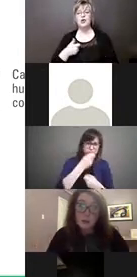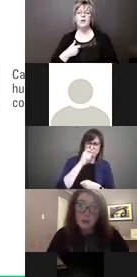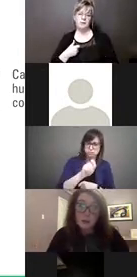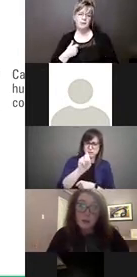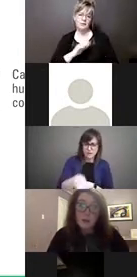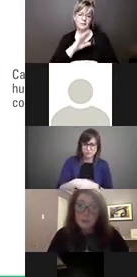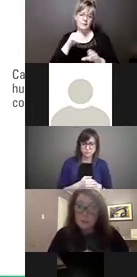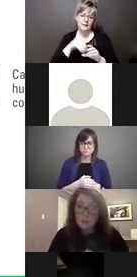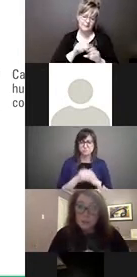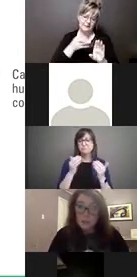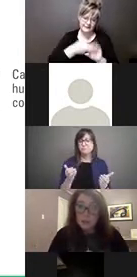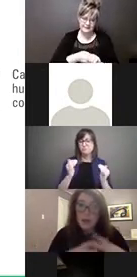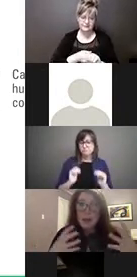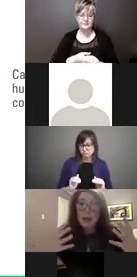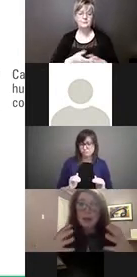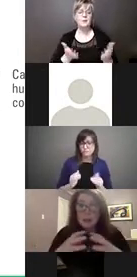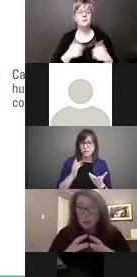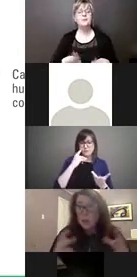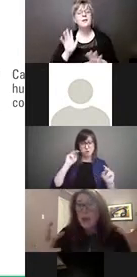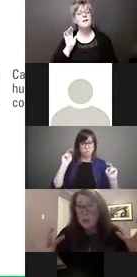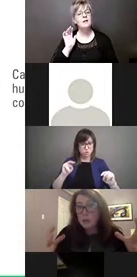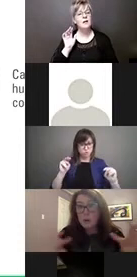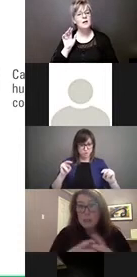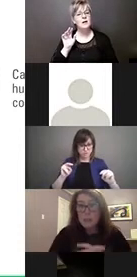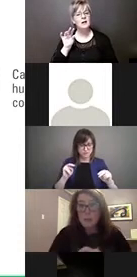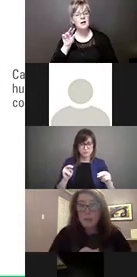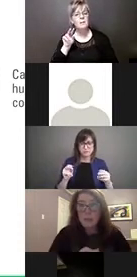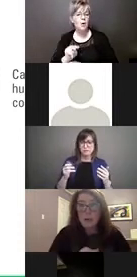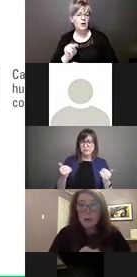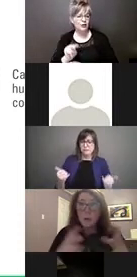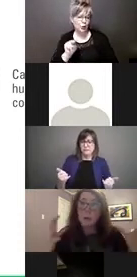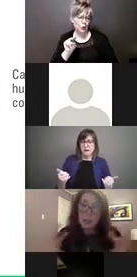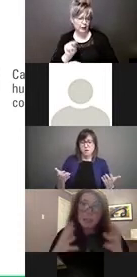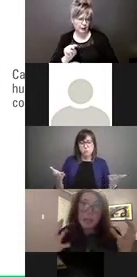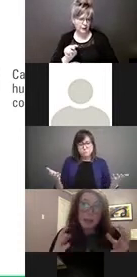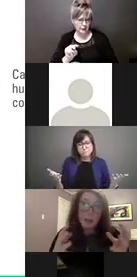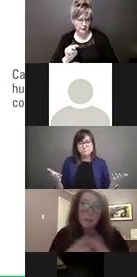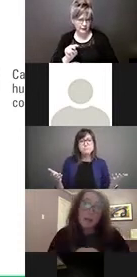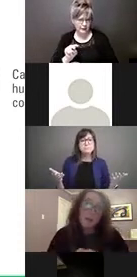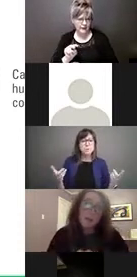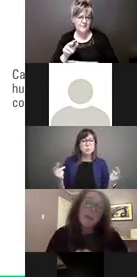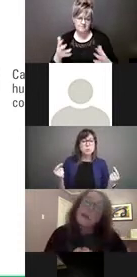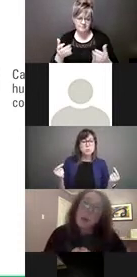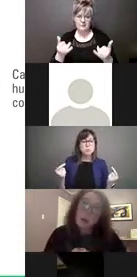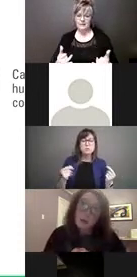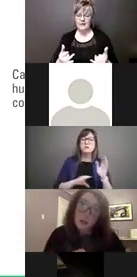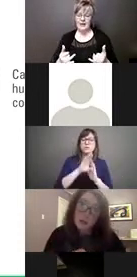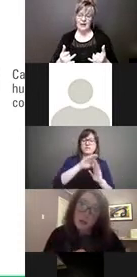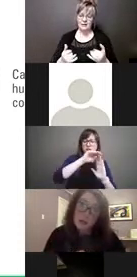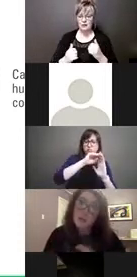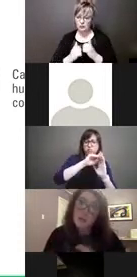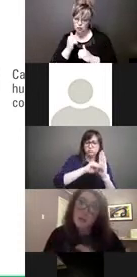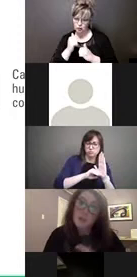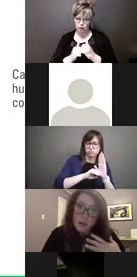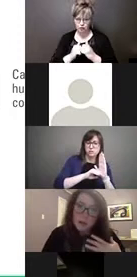in terms of monitoring, we're now at the point where we're putting together a framework for what that monitoring looks